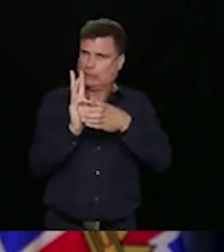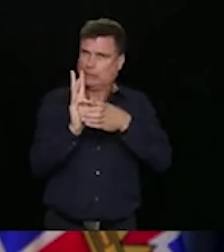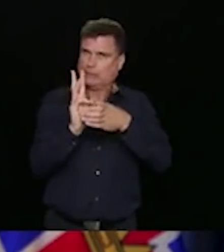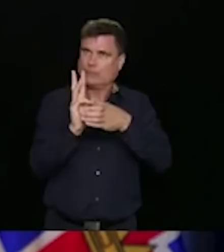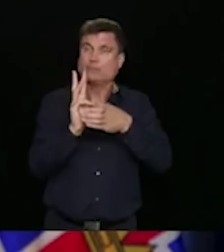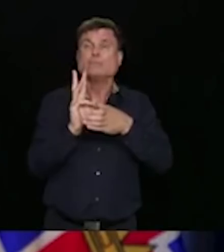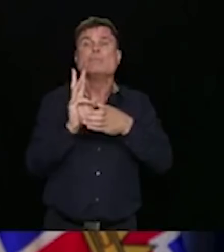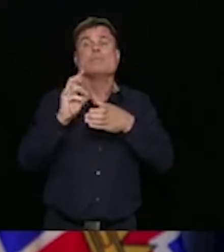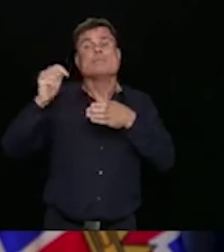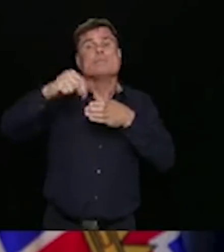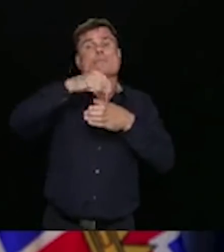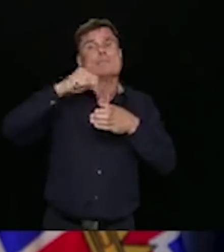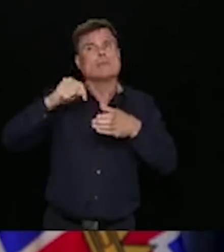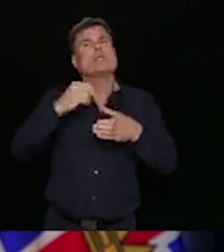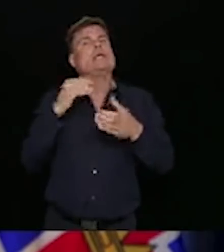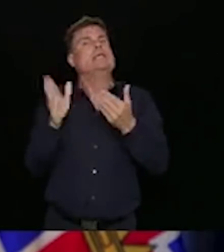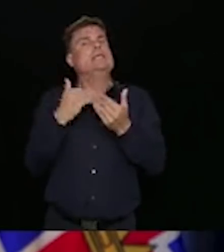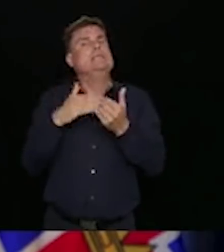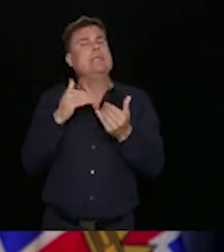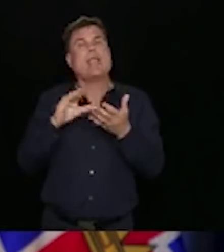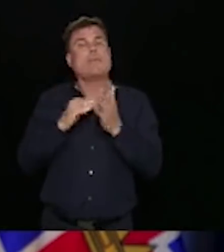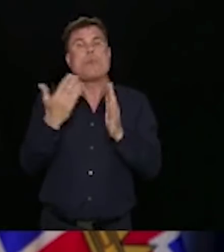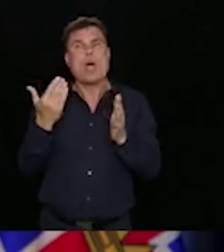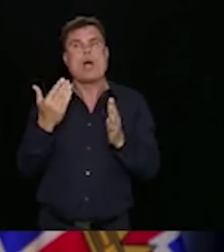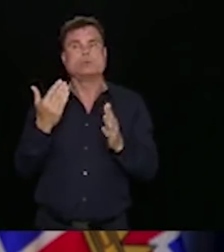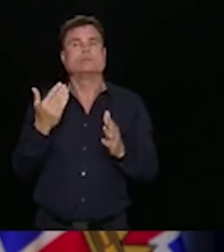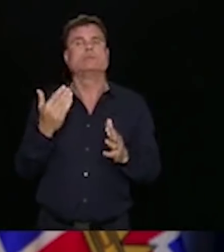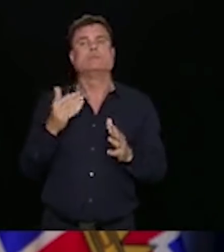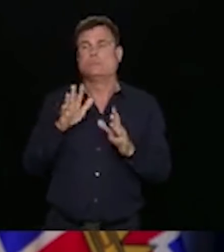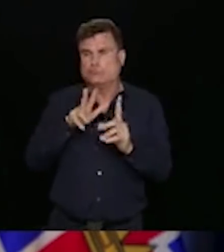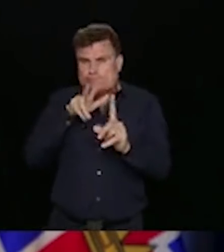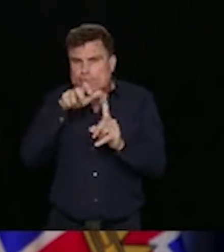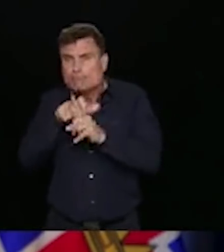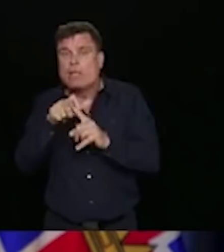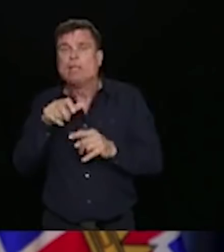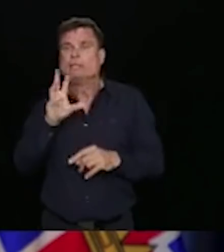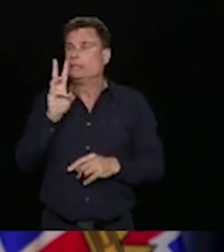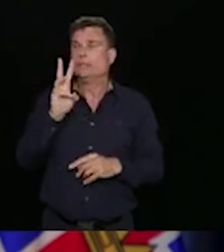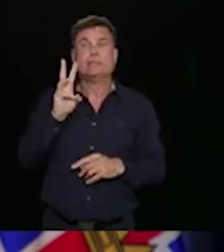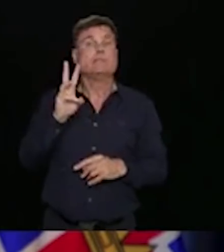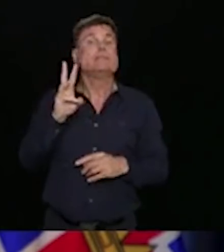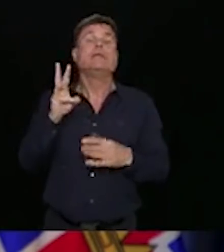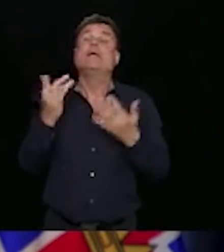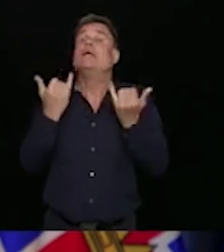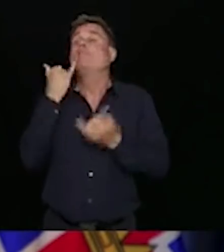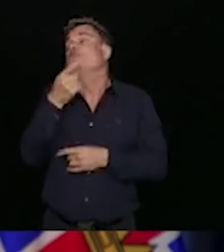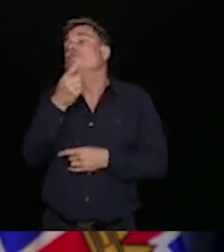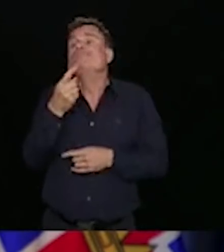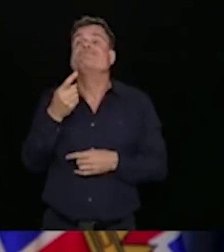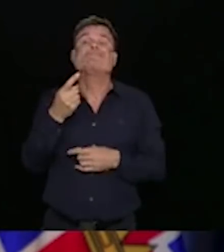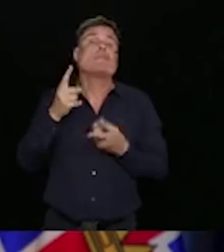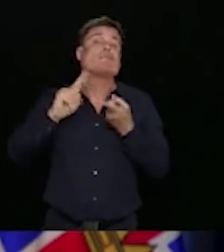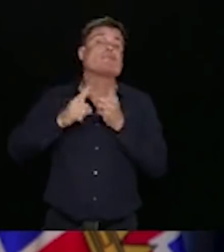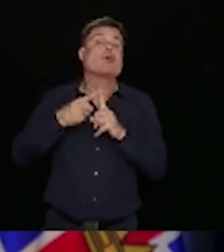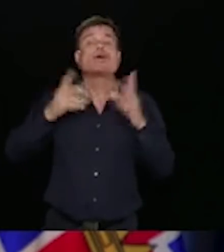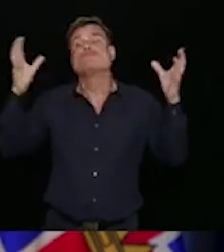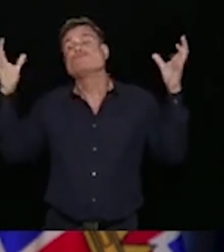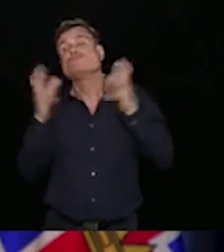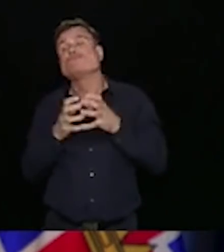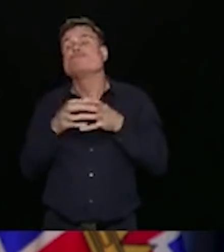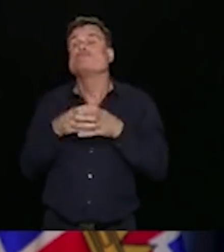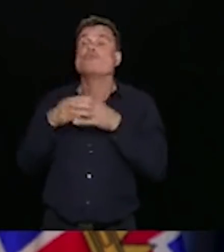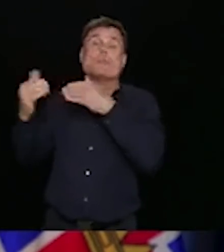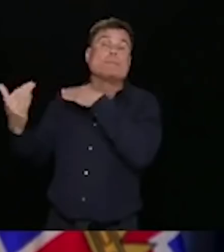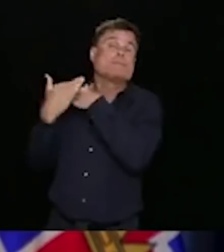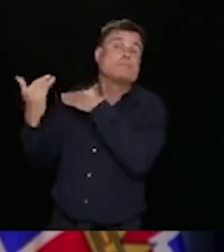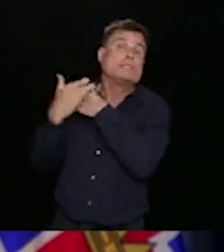for other social activities, whether it's a small group going to the beach, whether are going to park, whether you are going to have